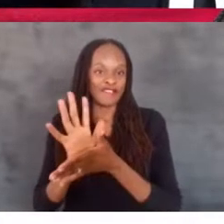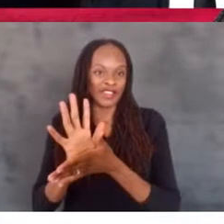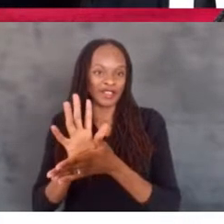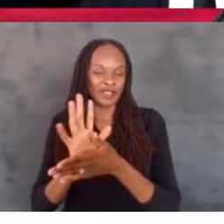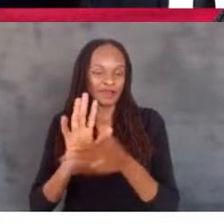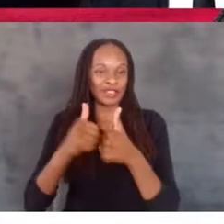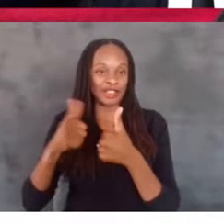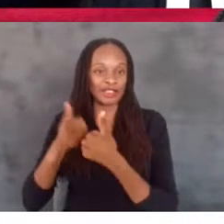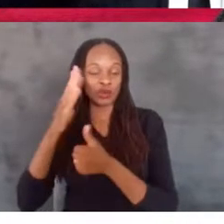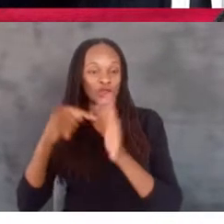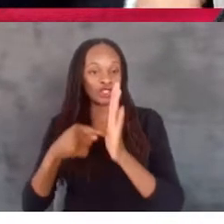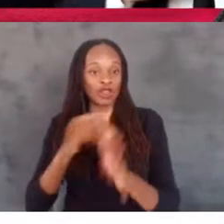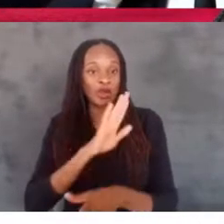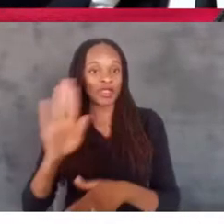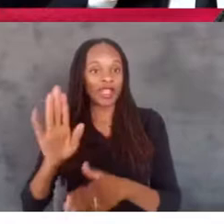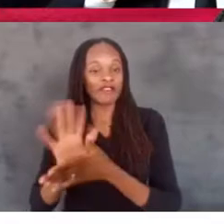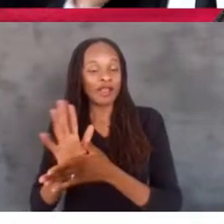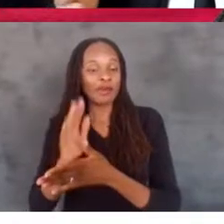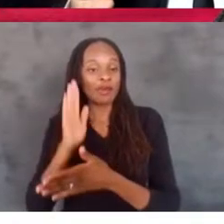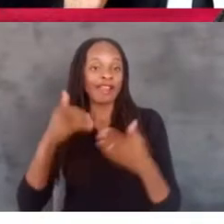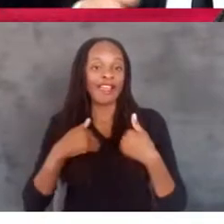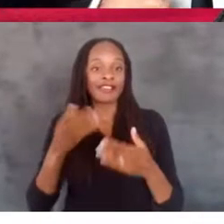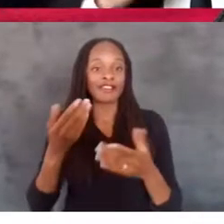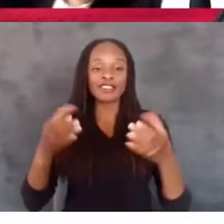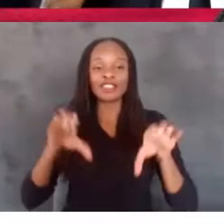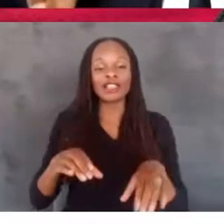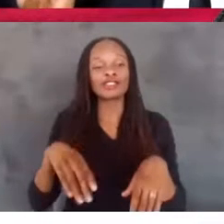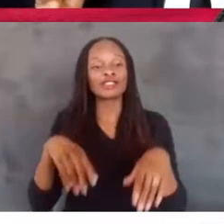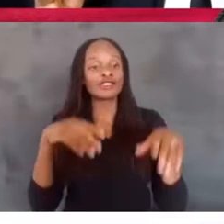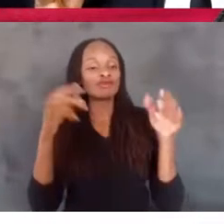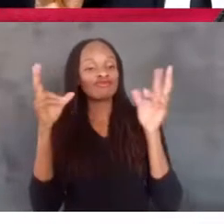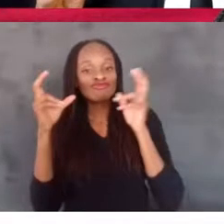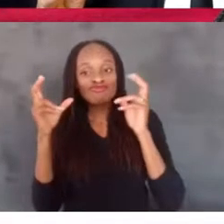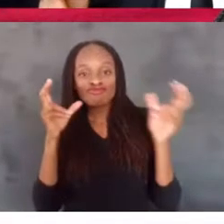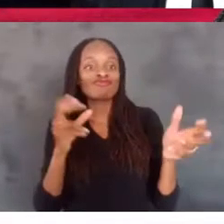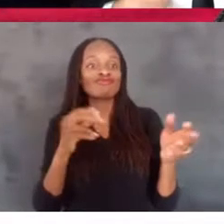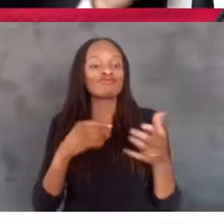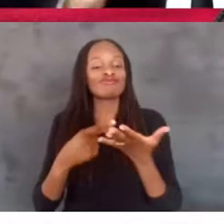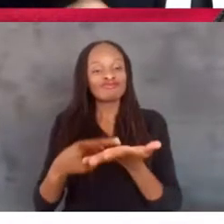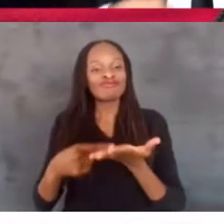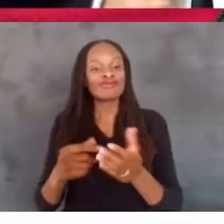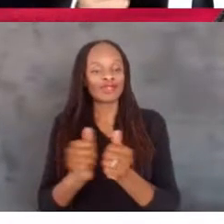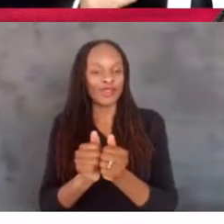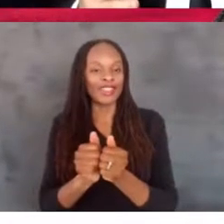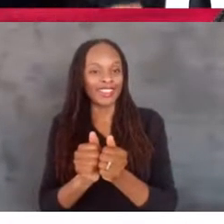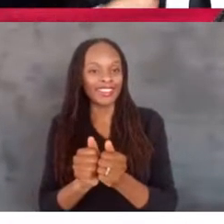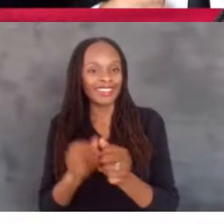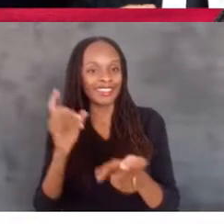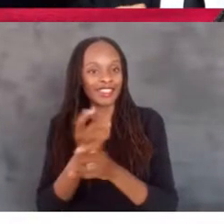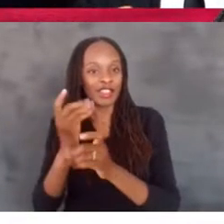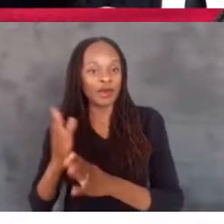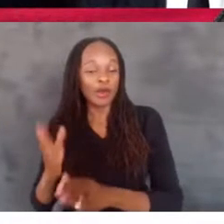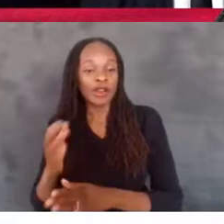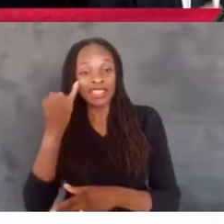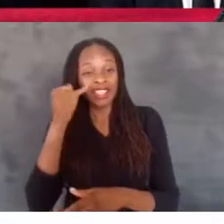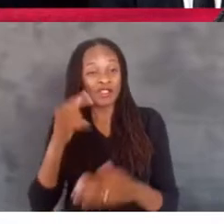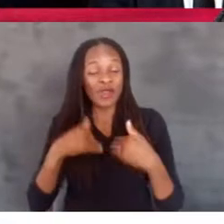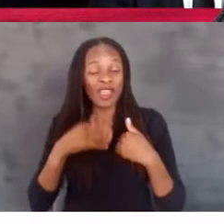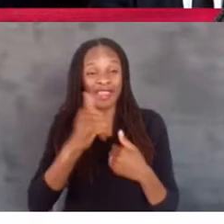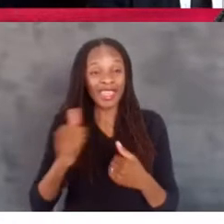films. We're going to get a chance to listen and talk to the winners. So as you're hearing from the winners, if you have questions,